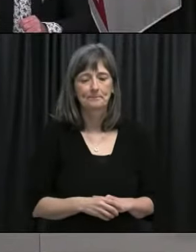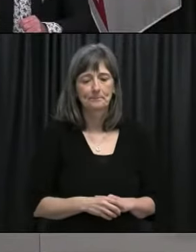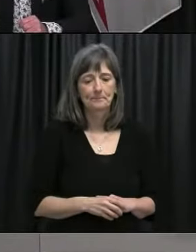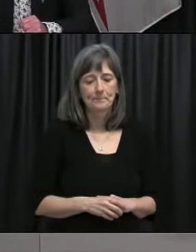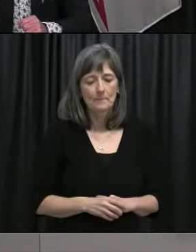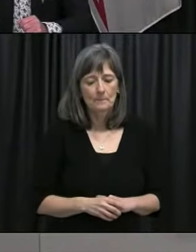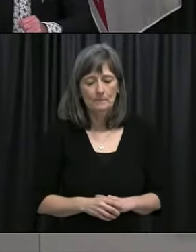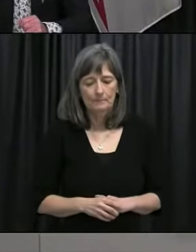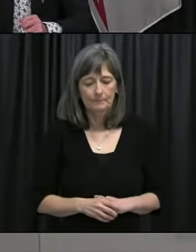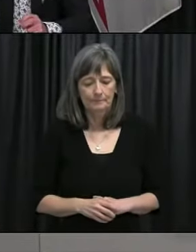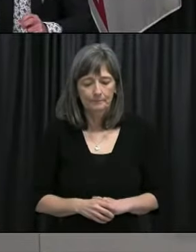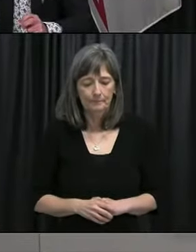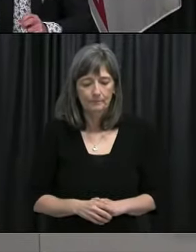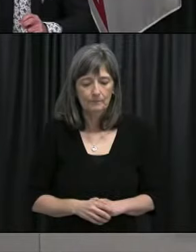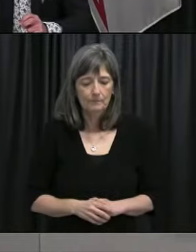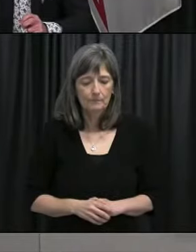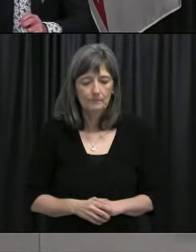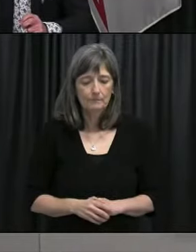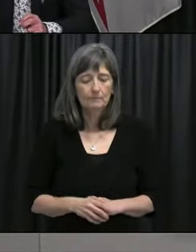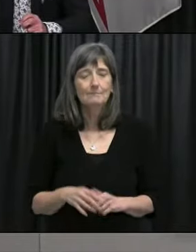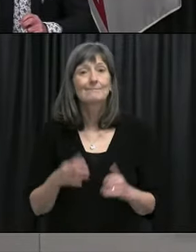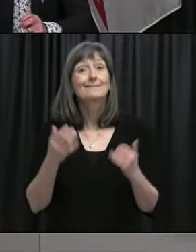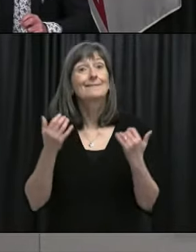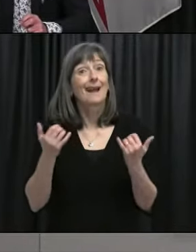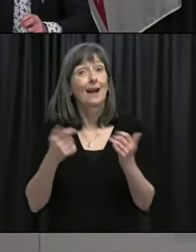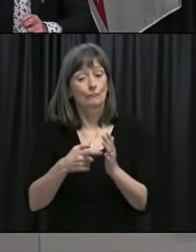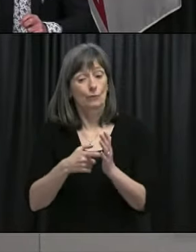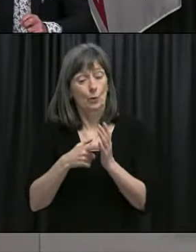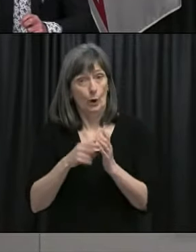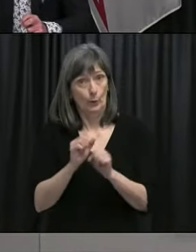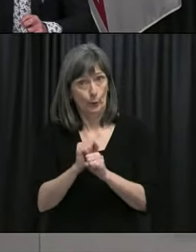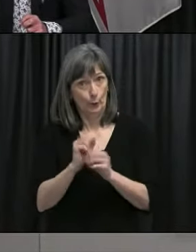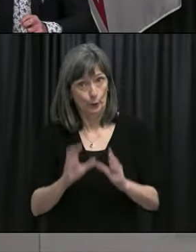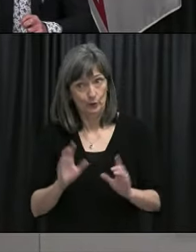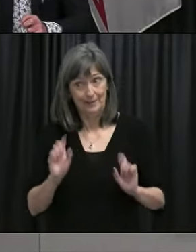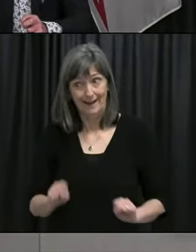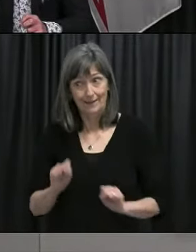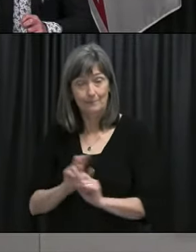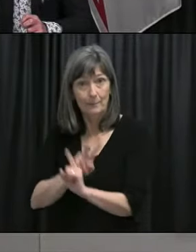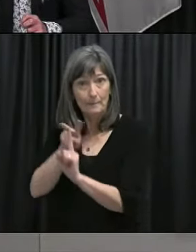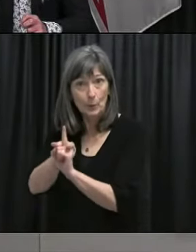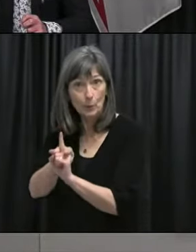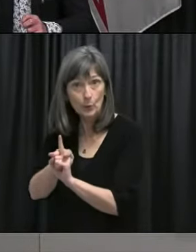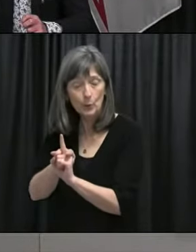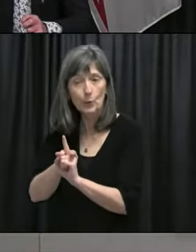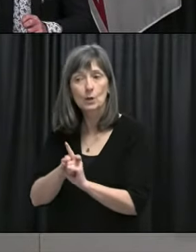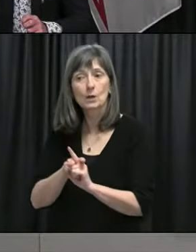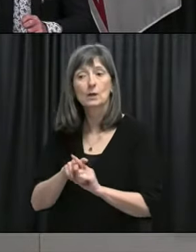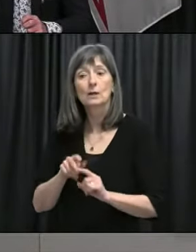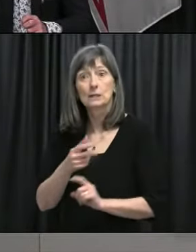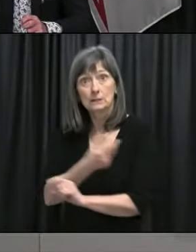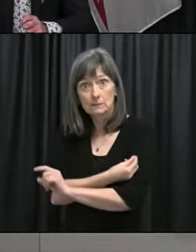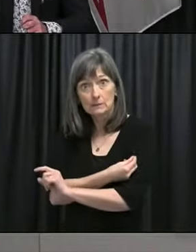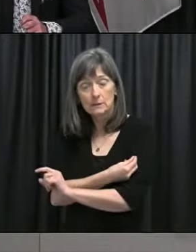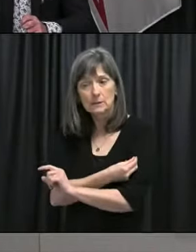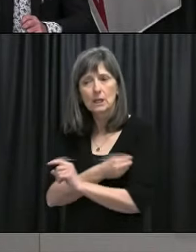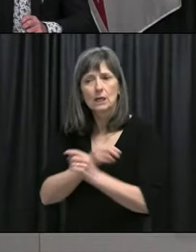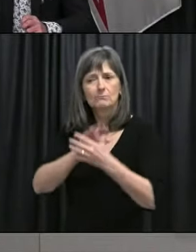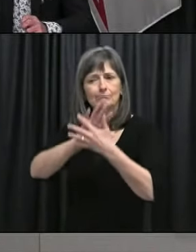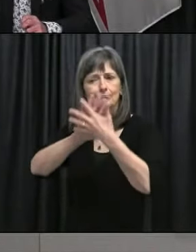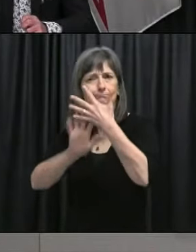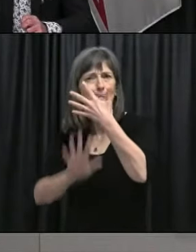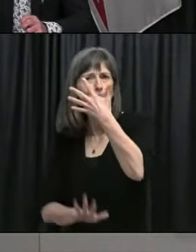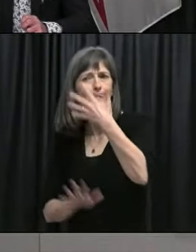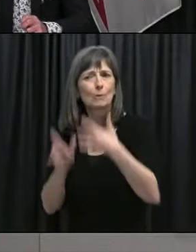And with, uh, essential workers now being eligible to book, can you give us an idea of exactly what do does this list include?